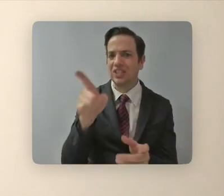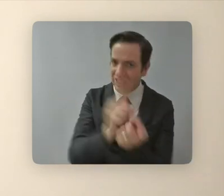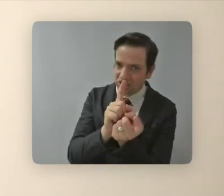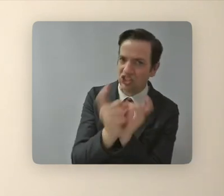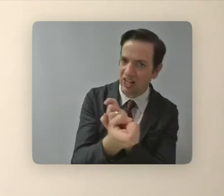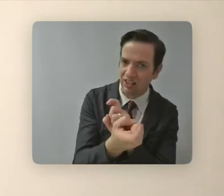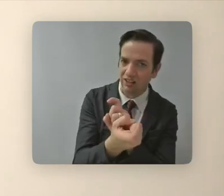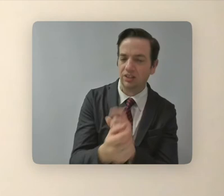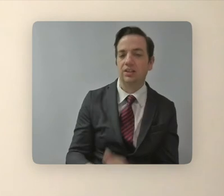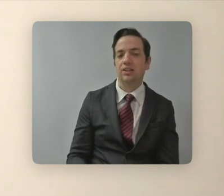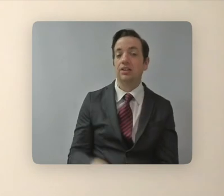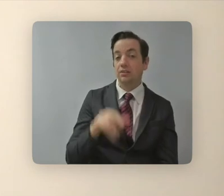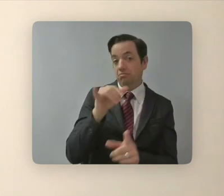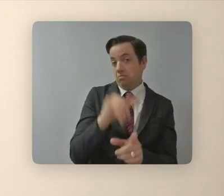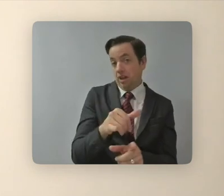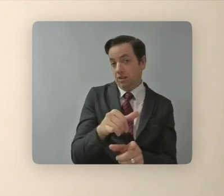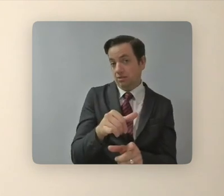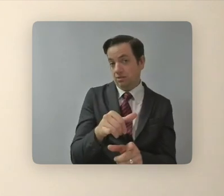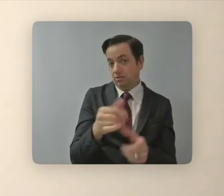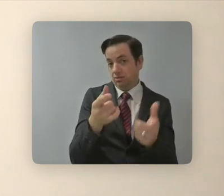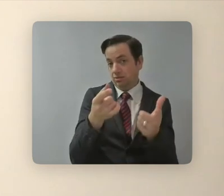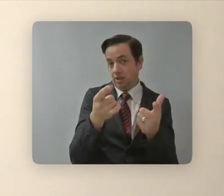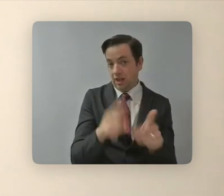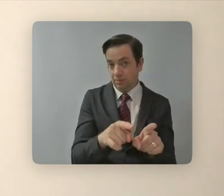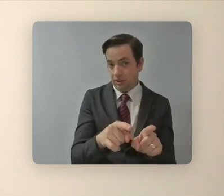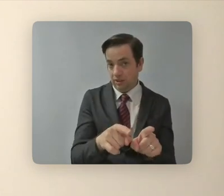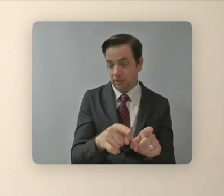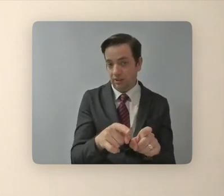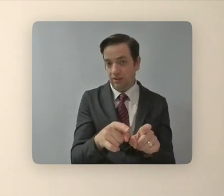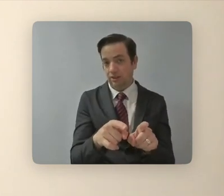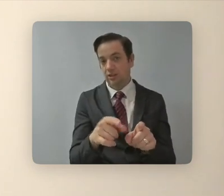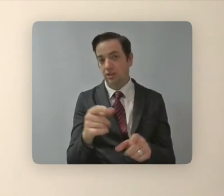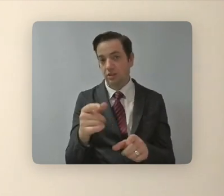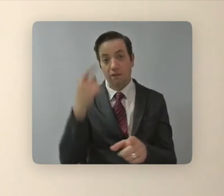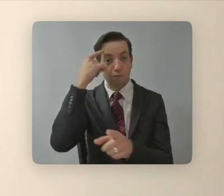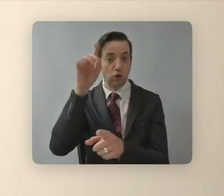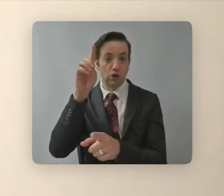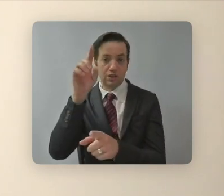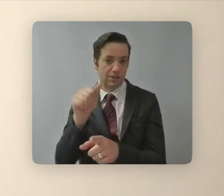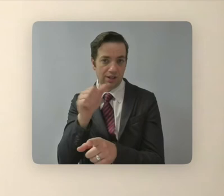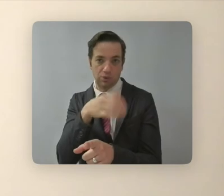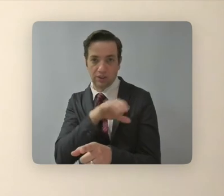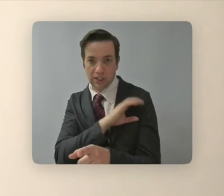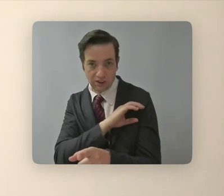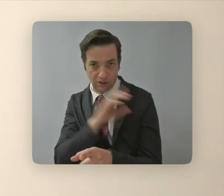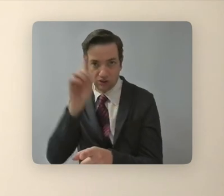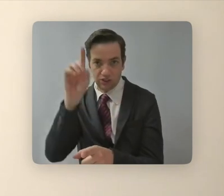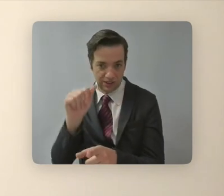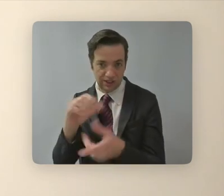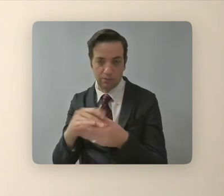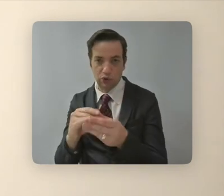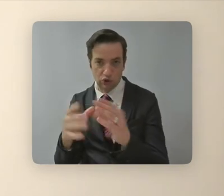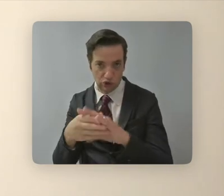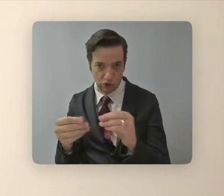so that's still the case in terms of, of disabled characters and disabled storylines. So